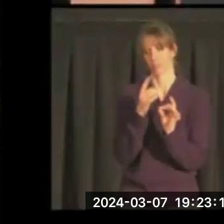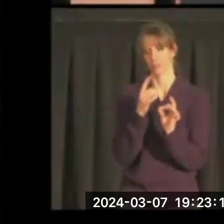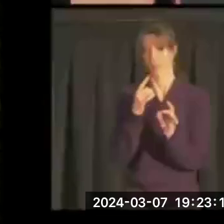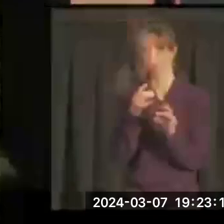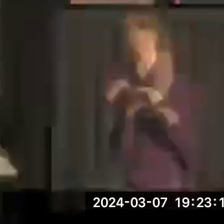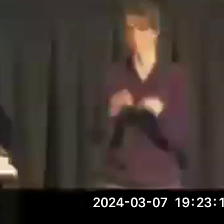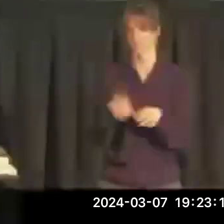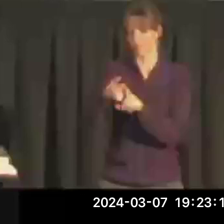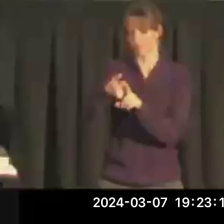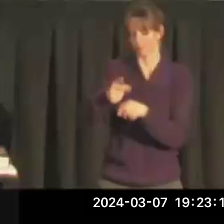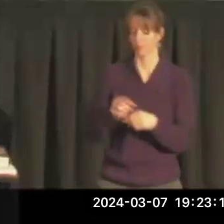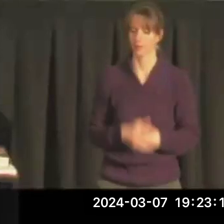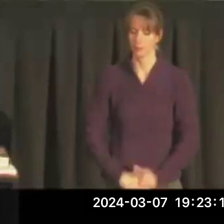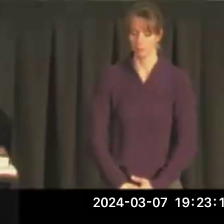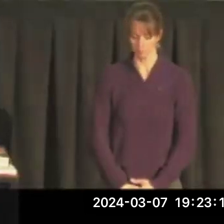himself.